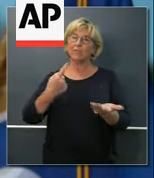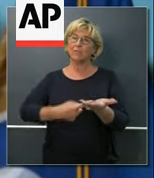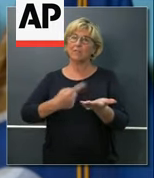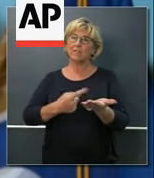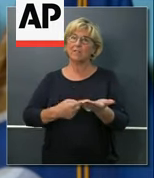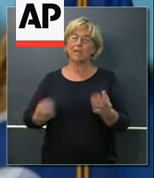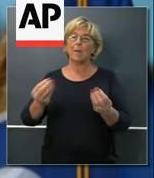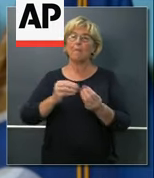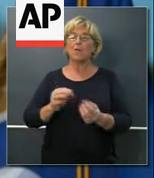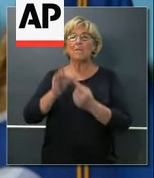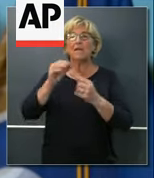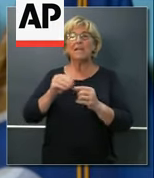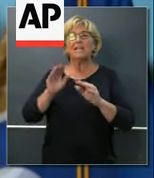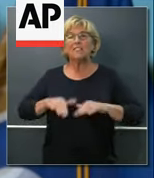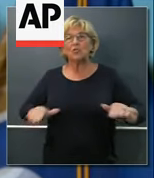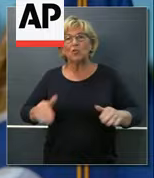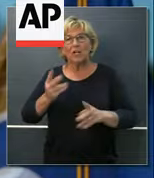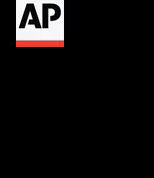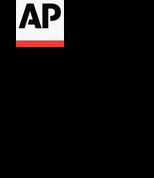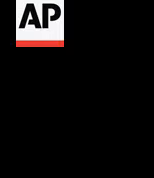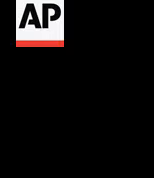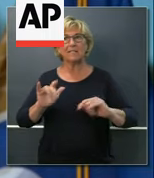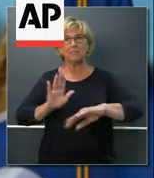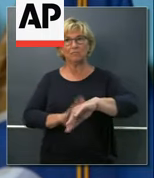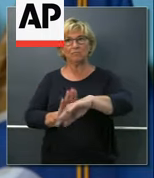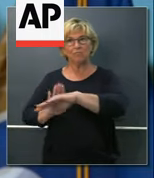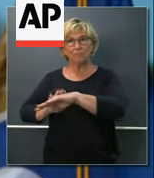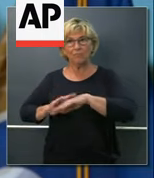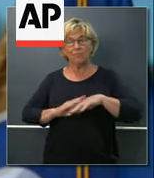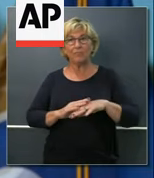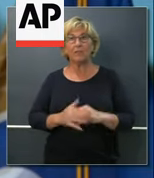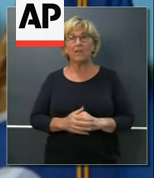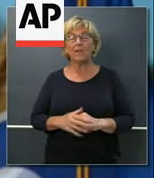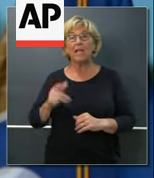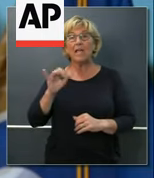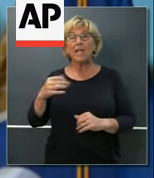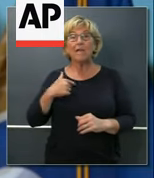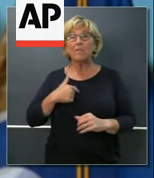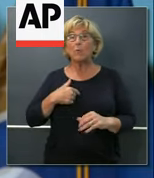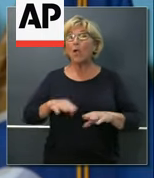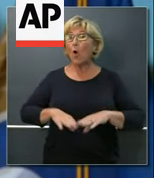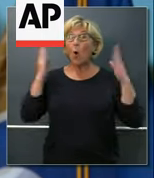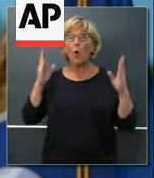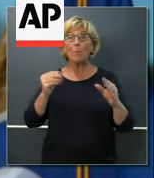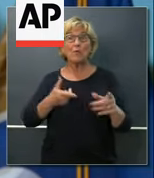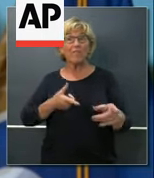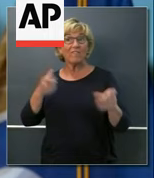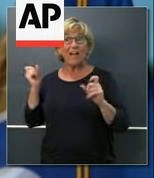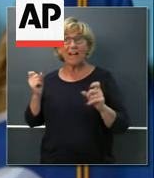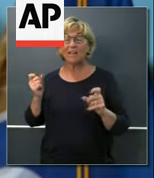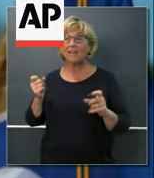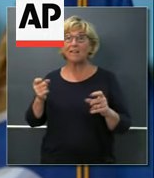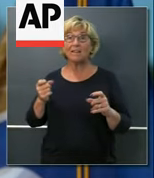in the child care space itself. If we pull back too quickly and we walk